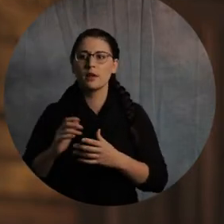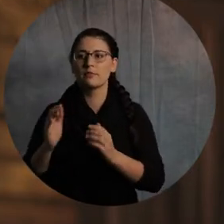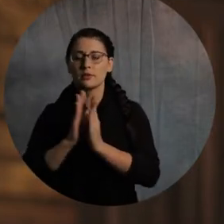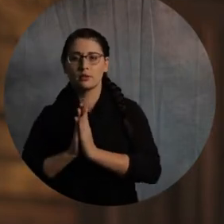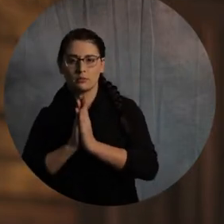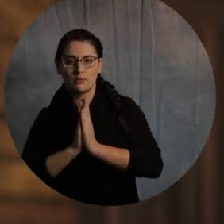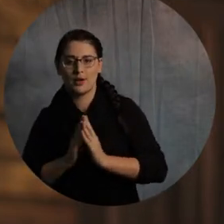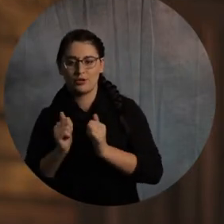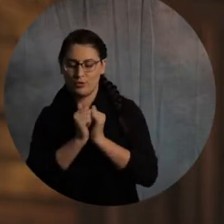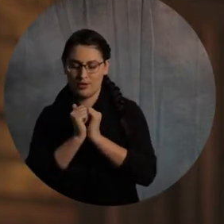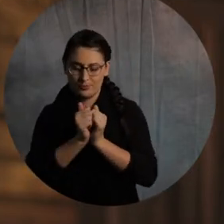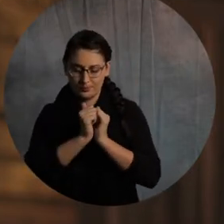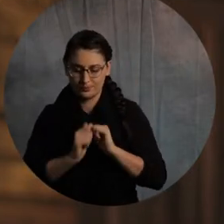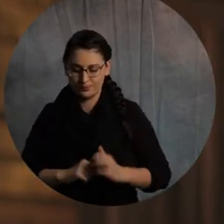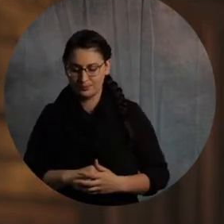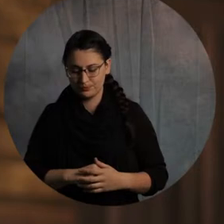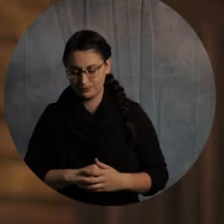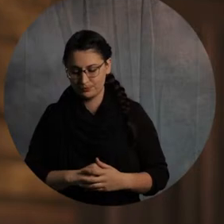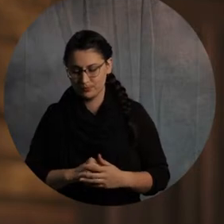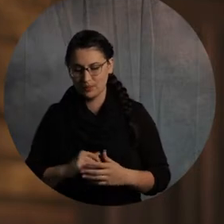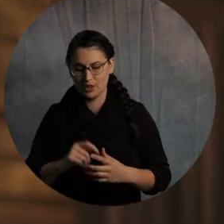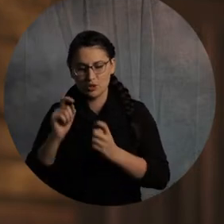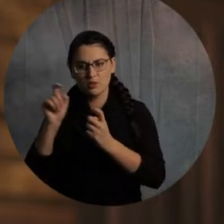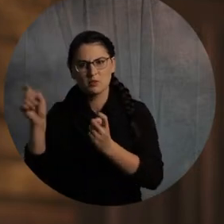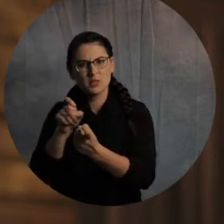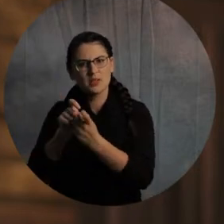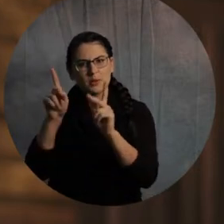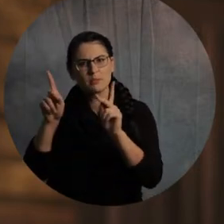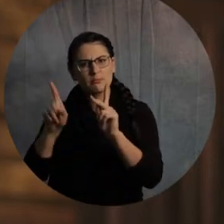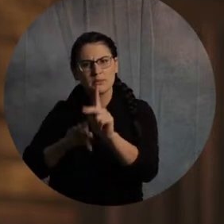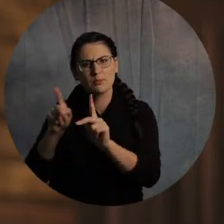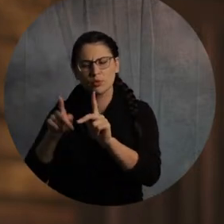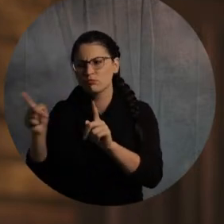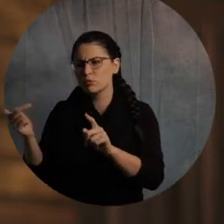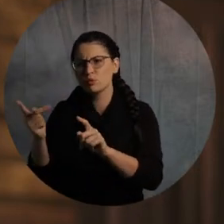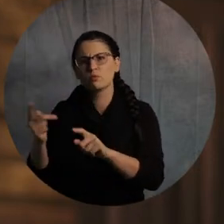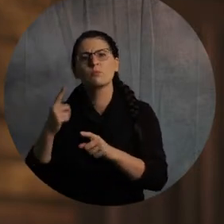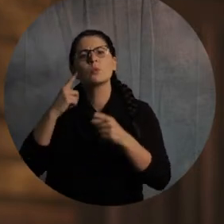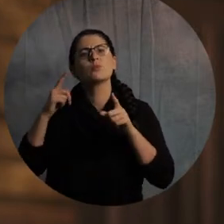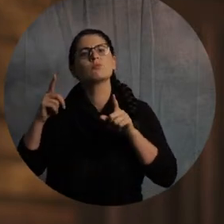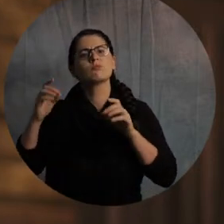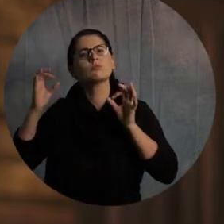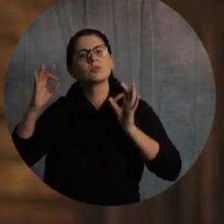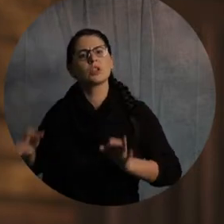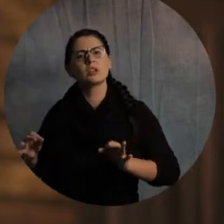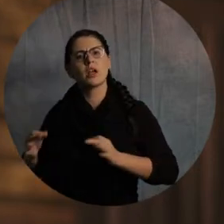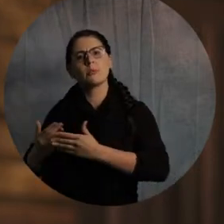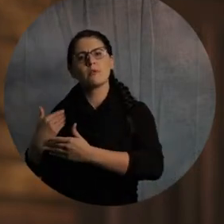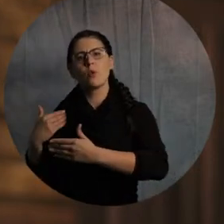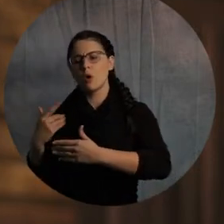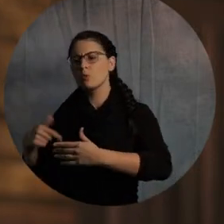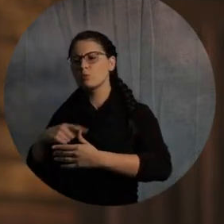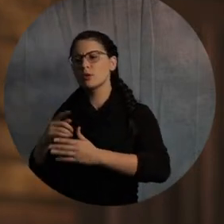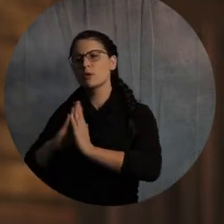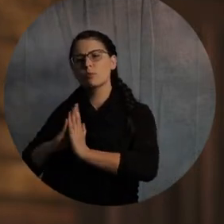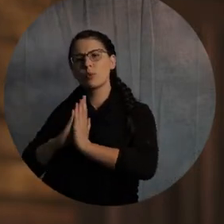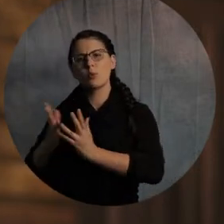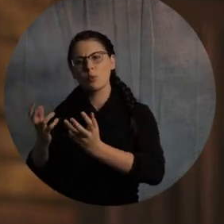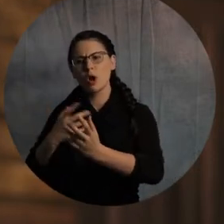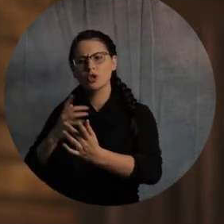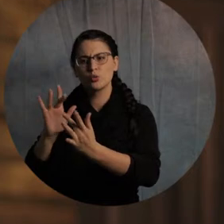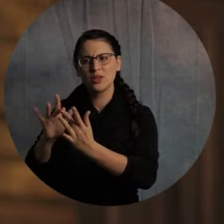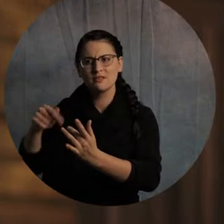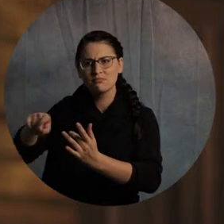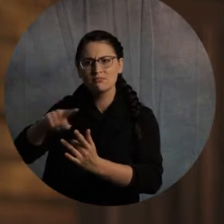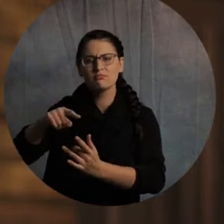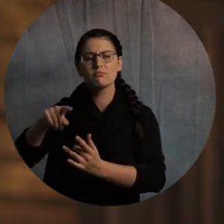specifically for some of the people that you've decided, okay, as a couple, we're going to really try and reach these particular people. Maybe it's